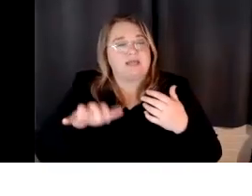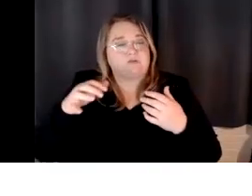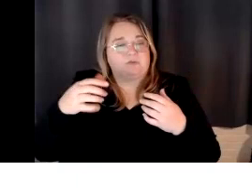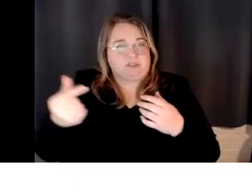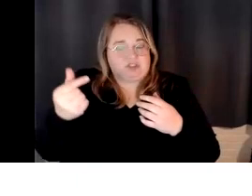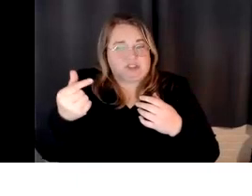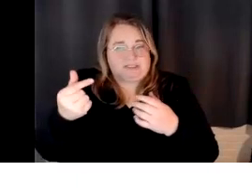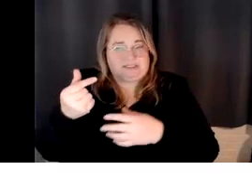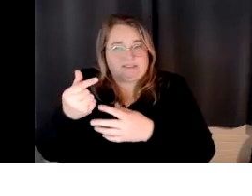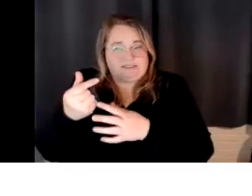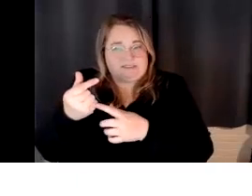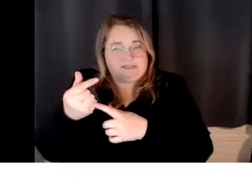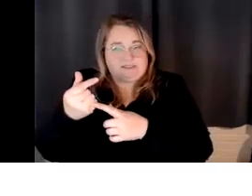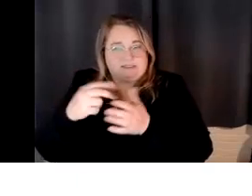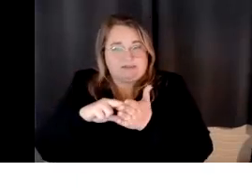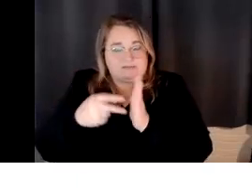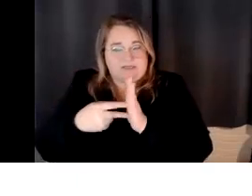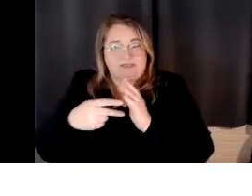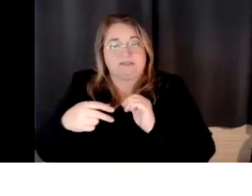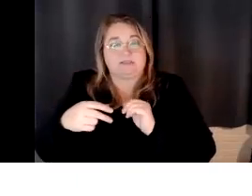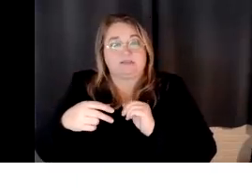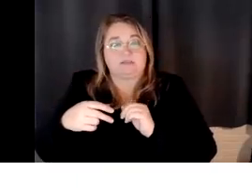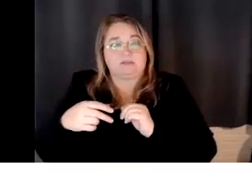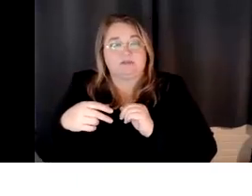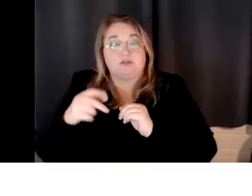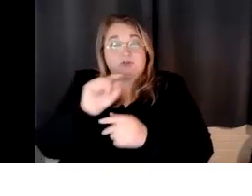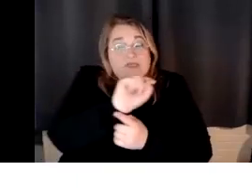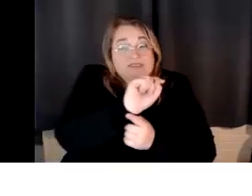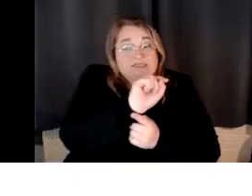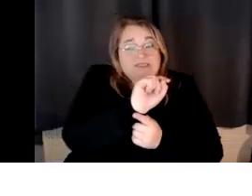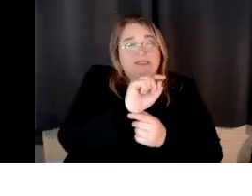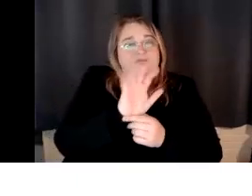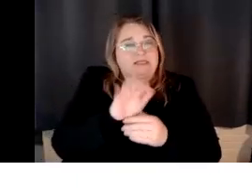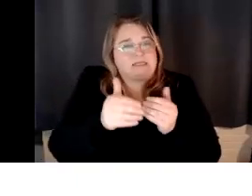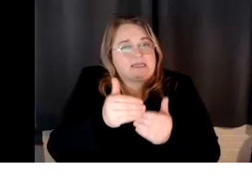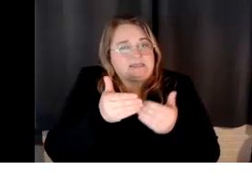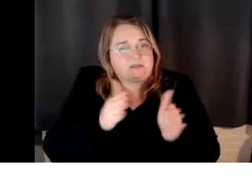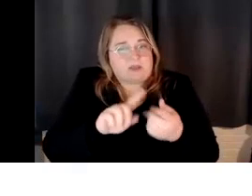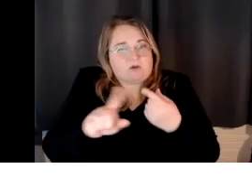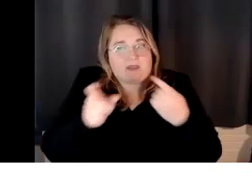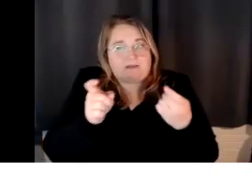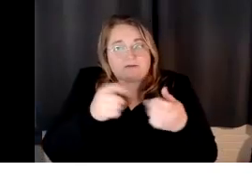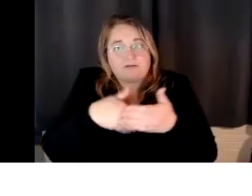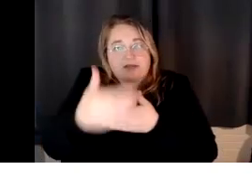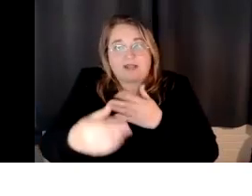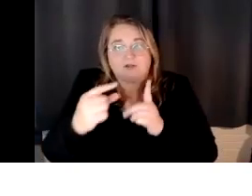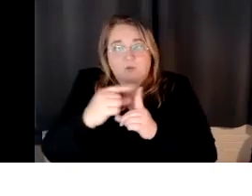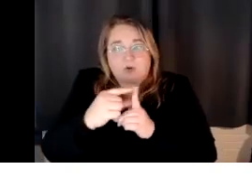T is a easy way of handling the next word. And so